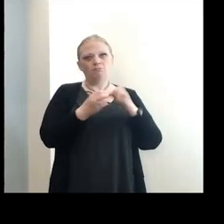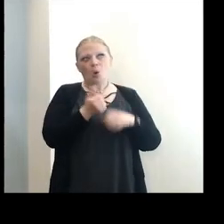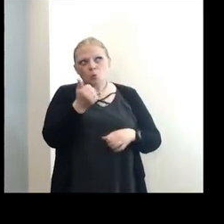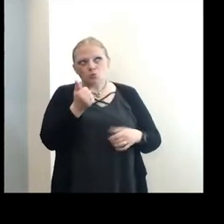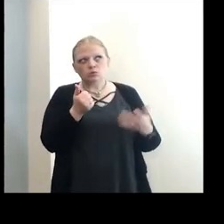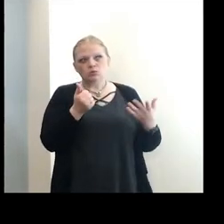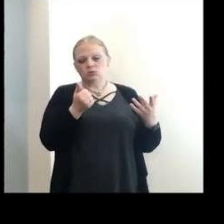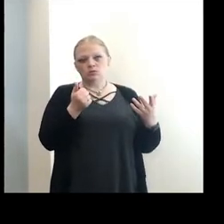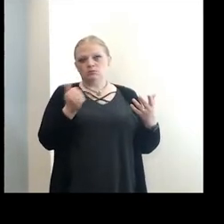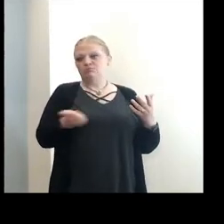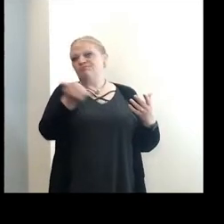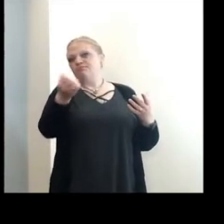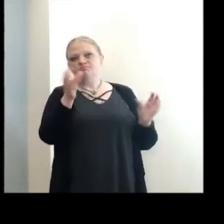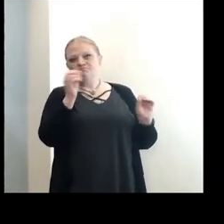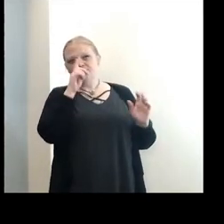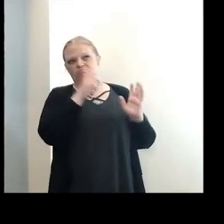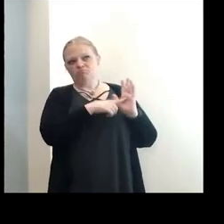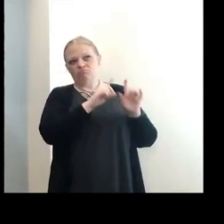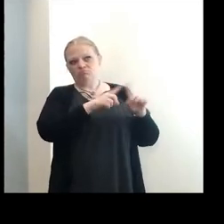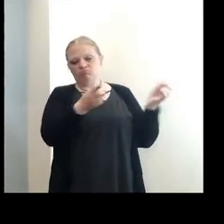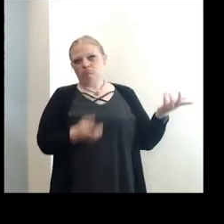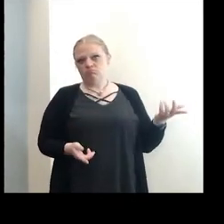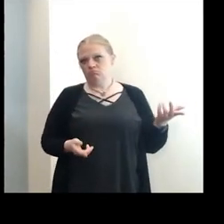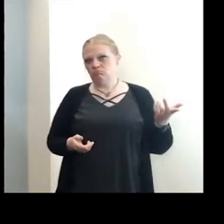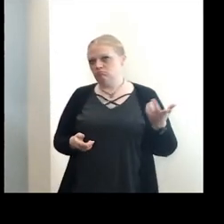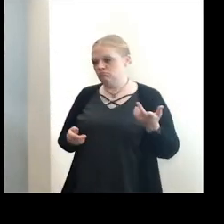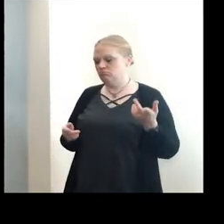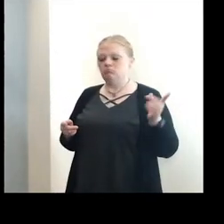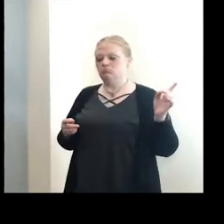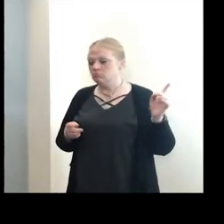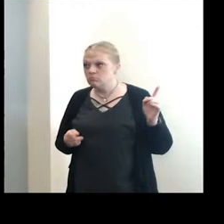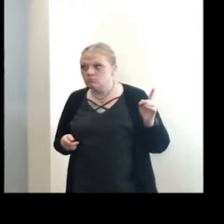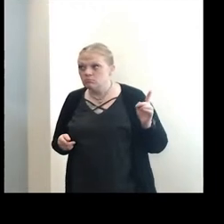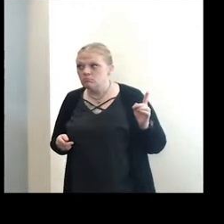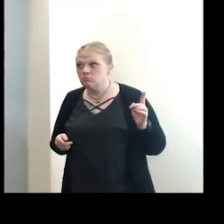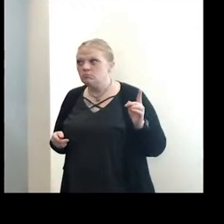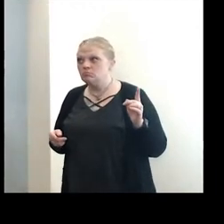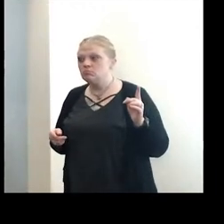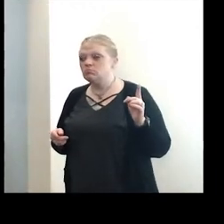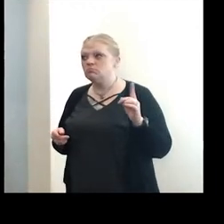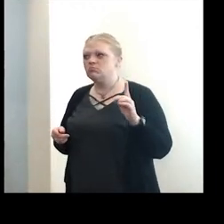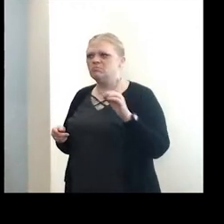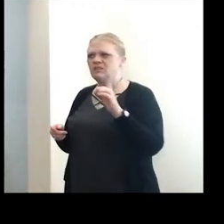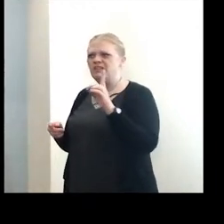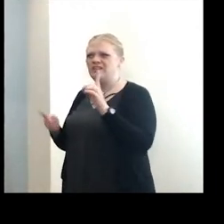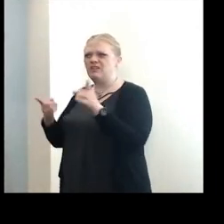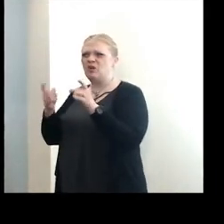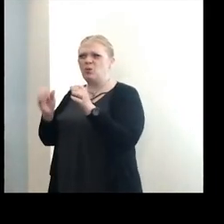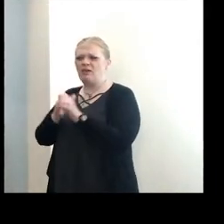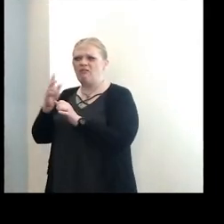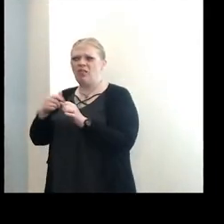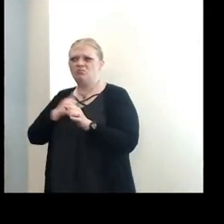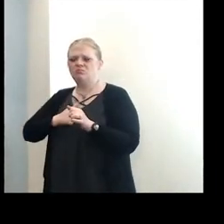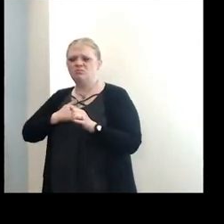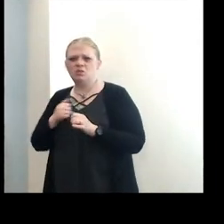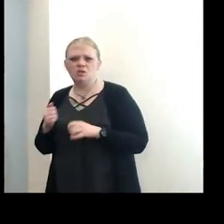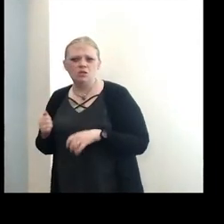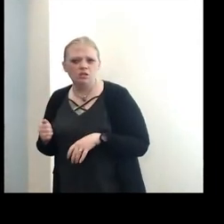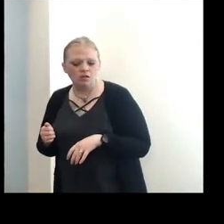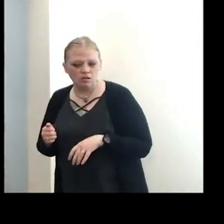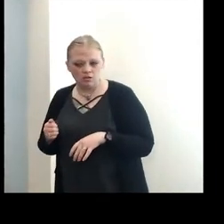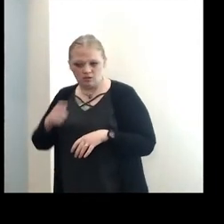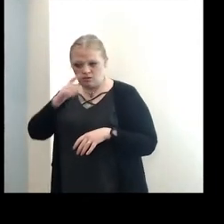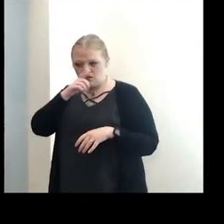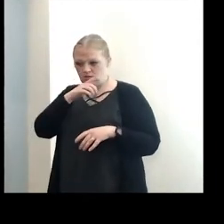really wouldn't notice a difference at all. Sandra Tan. Just a quick follow-up, I'm sorry. It wouldn't then